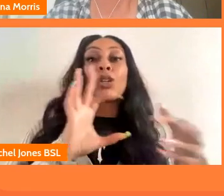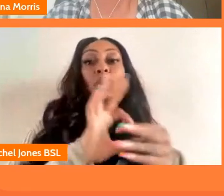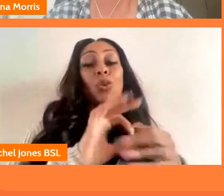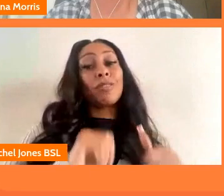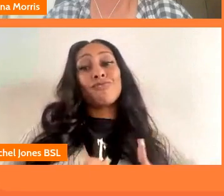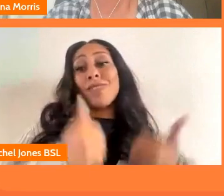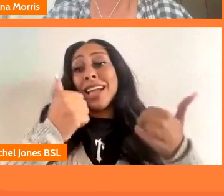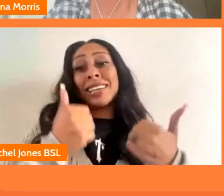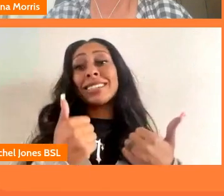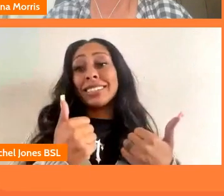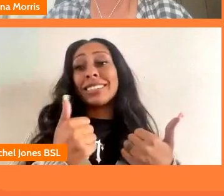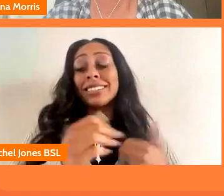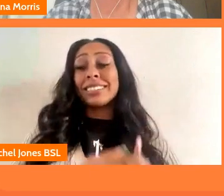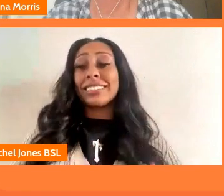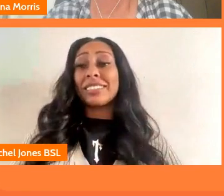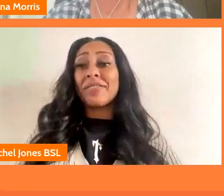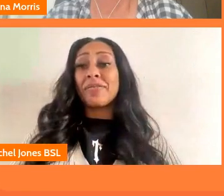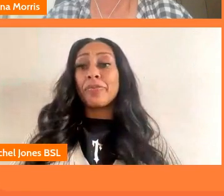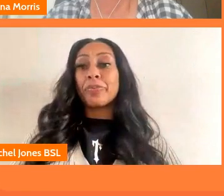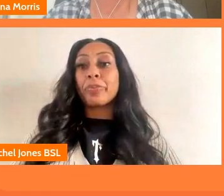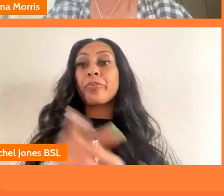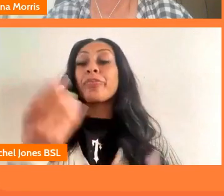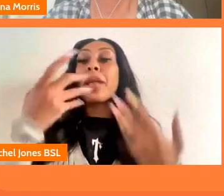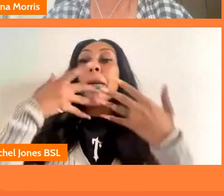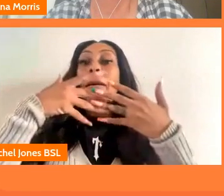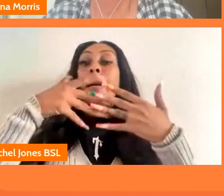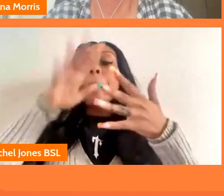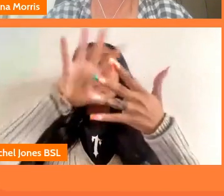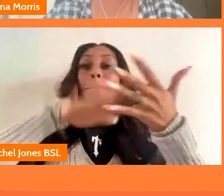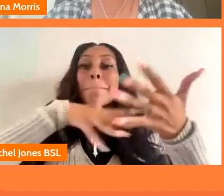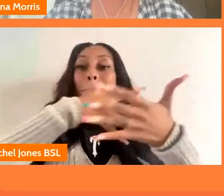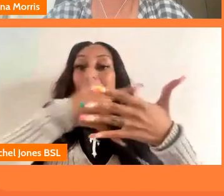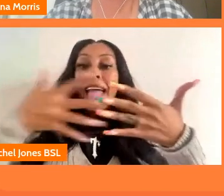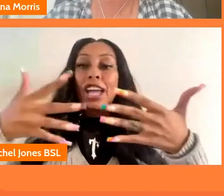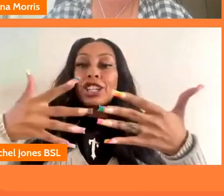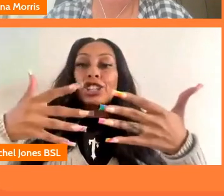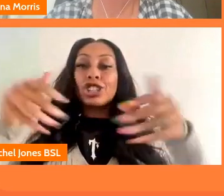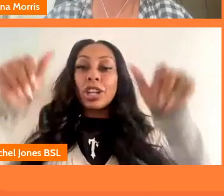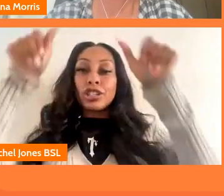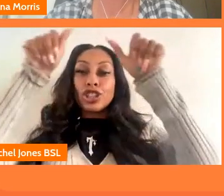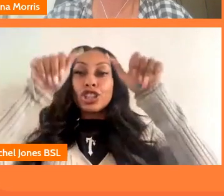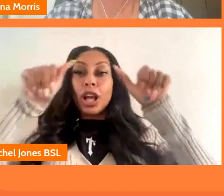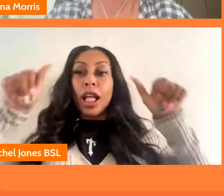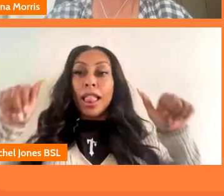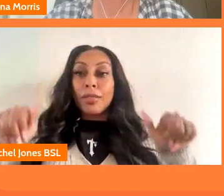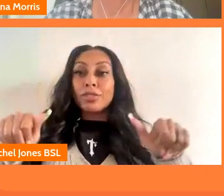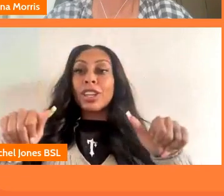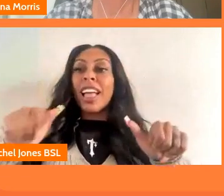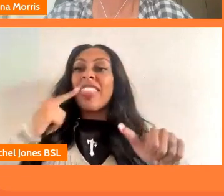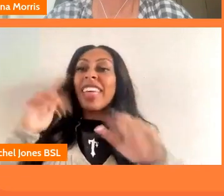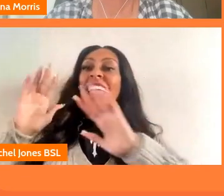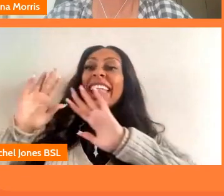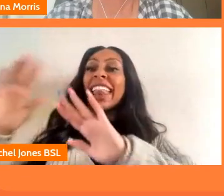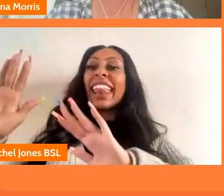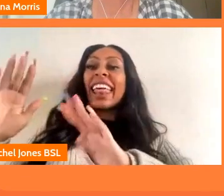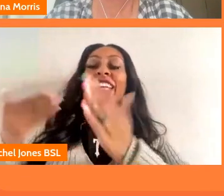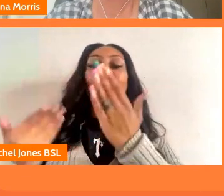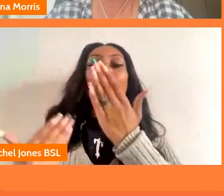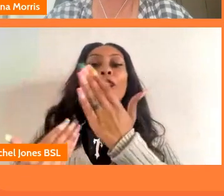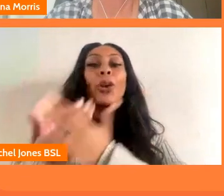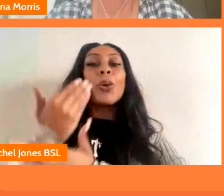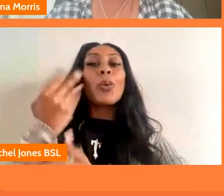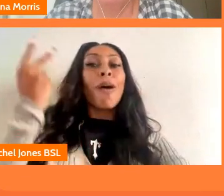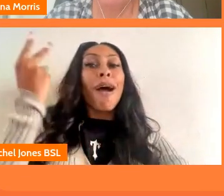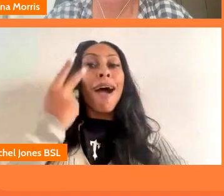was um a mesh sculpture of ira eldridge which was is left now in the i think it's the new art